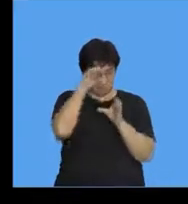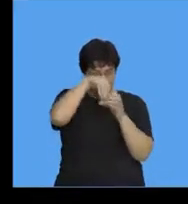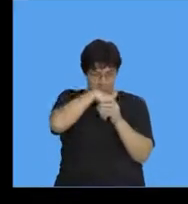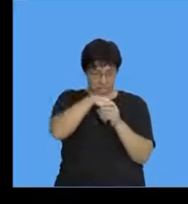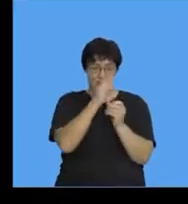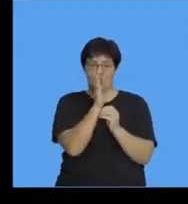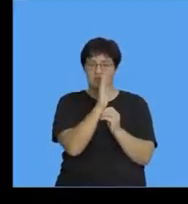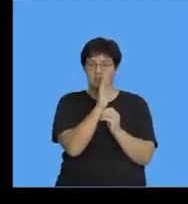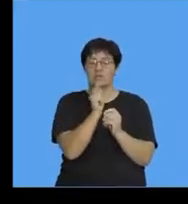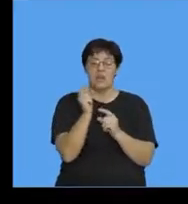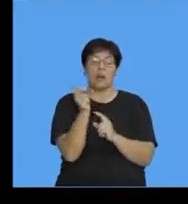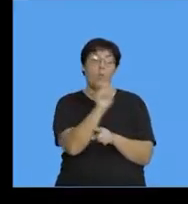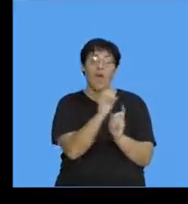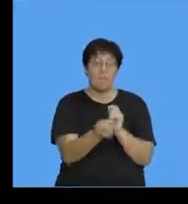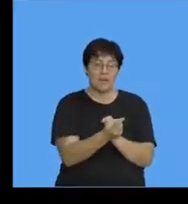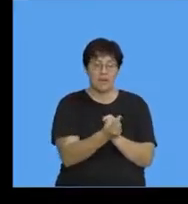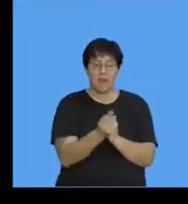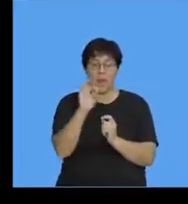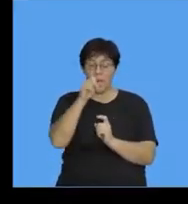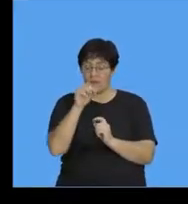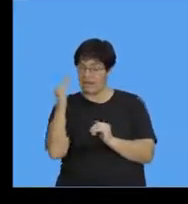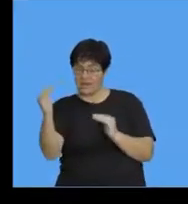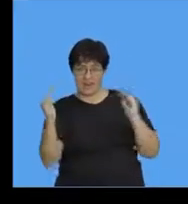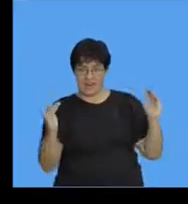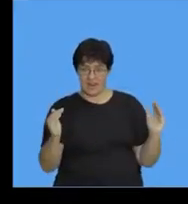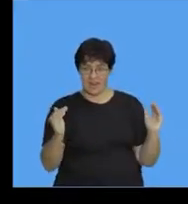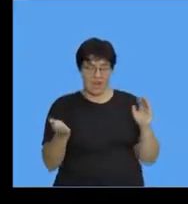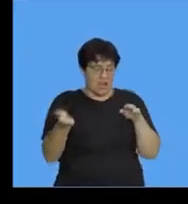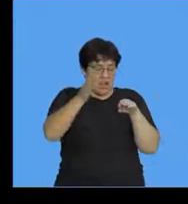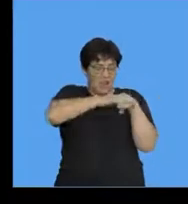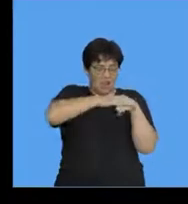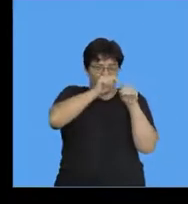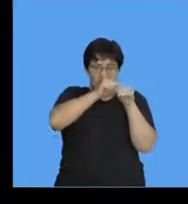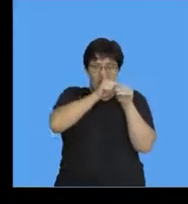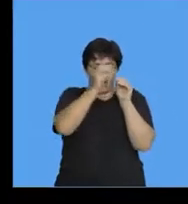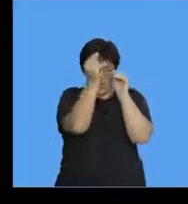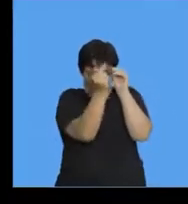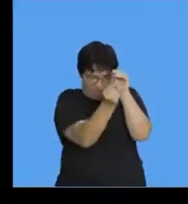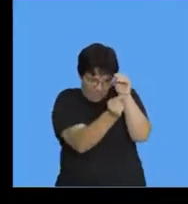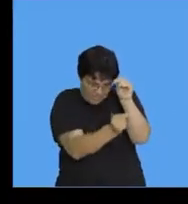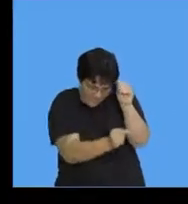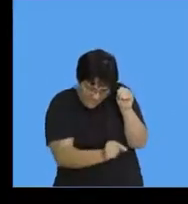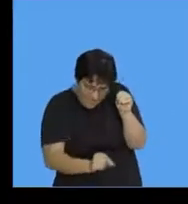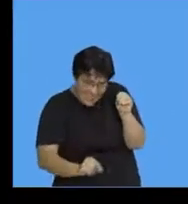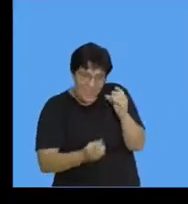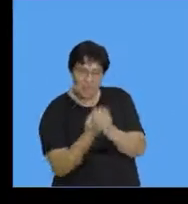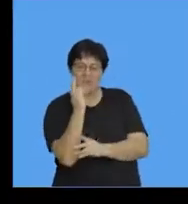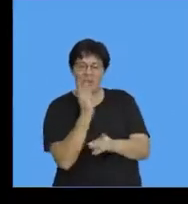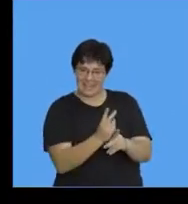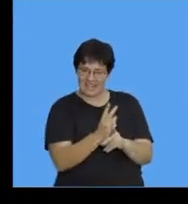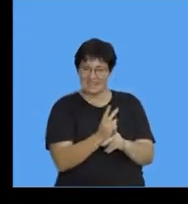and what happens is the pollen comes and sits on her and he grows a tube